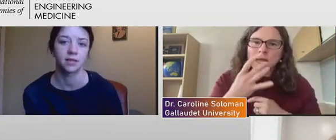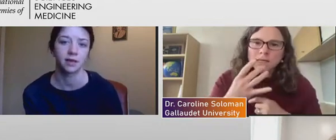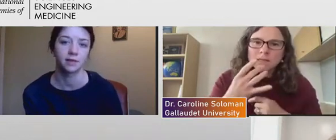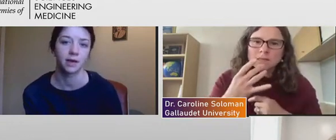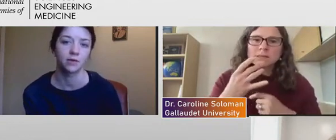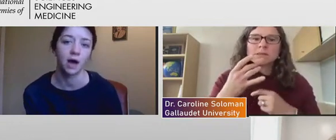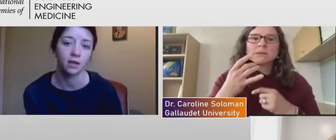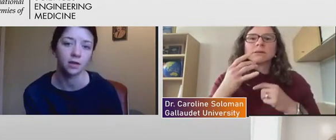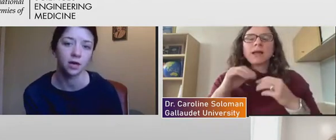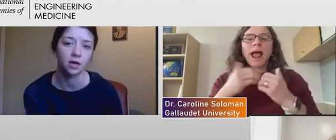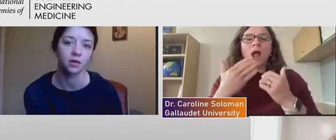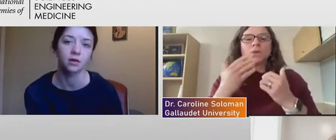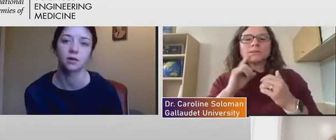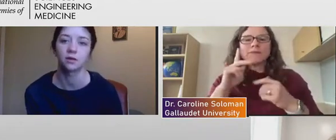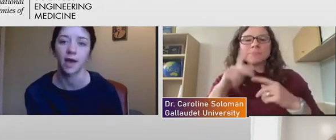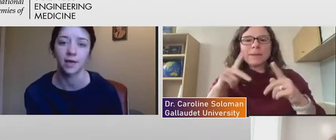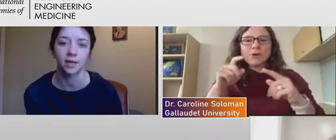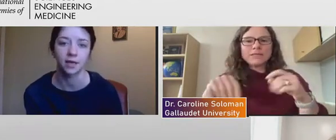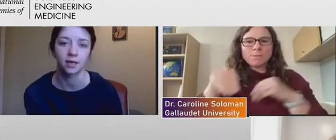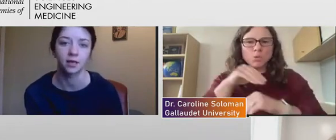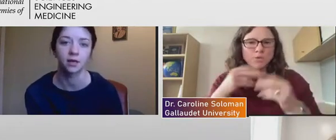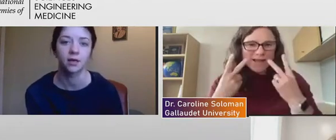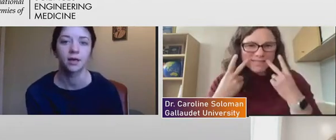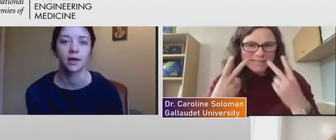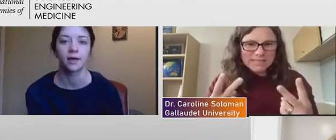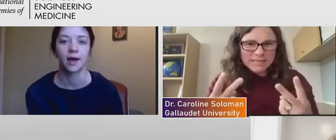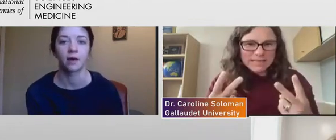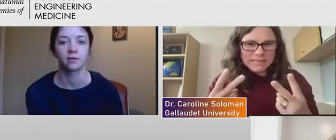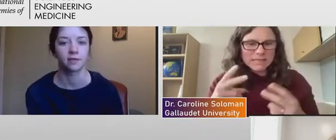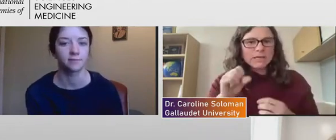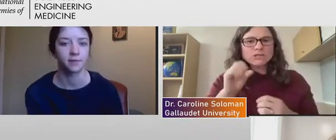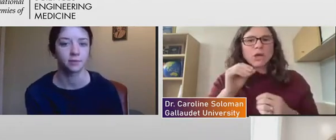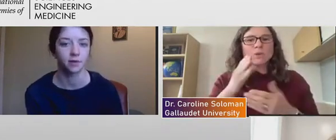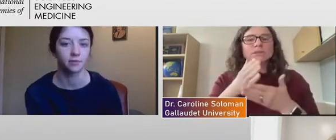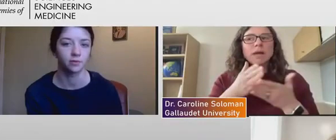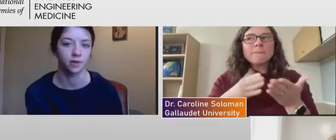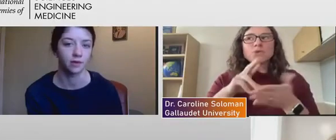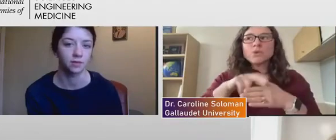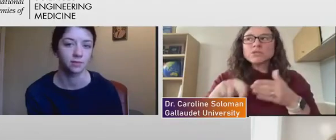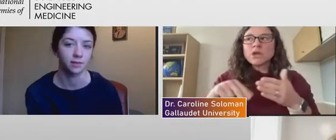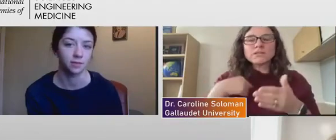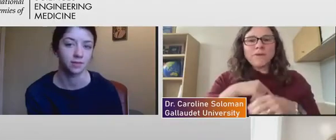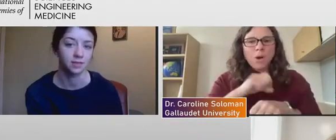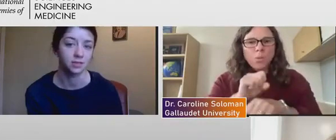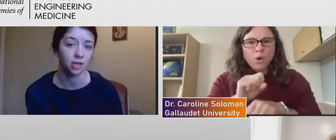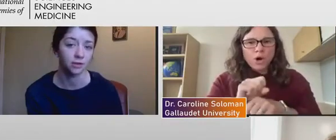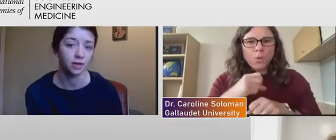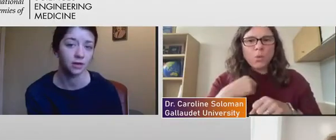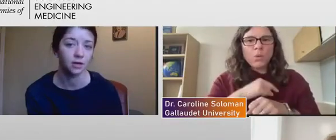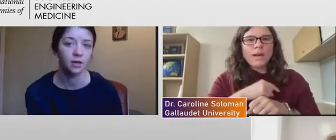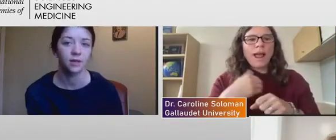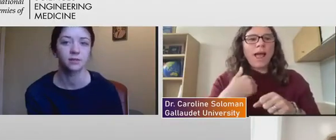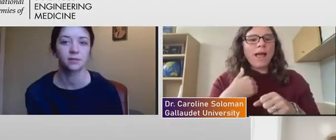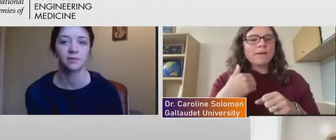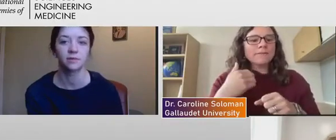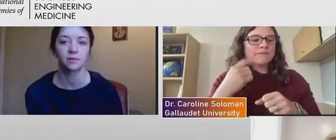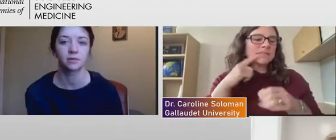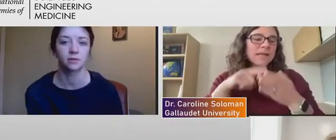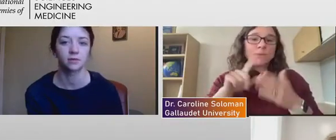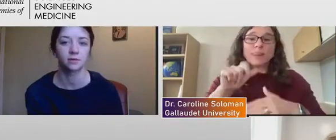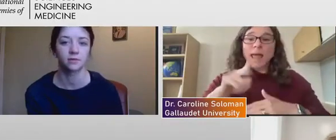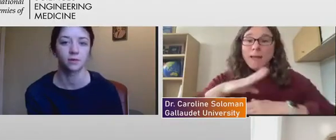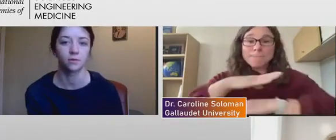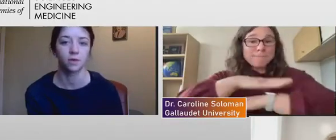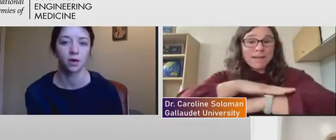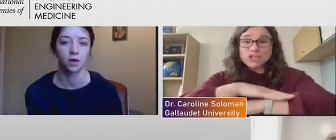that is thinking about color, lighting, and how deaf people can move around to be able to see each other. And some of the